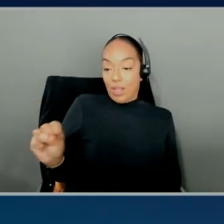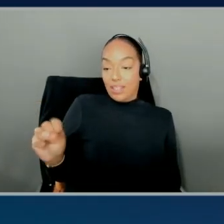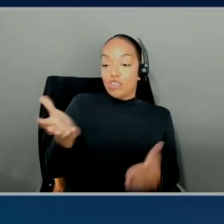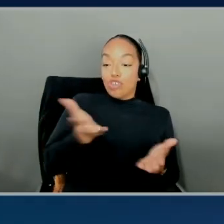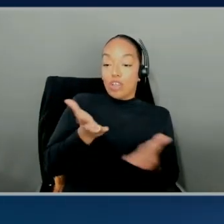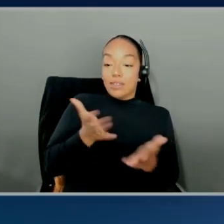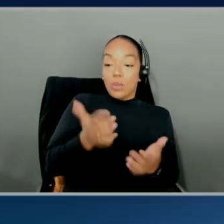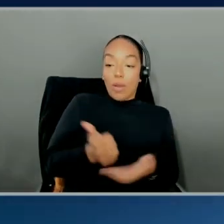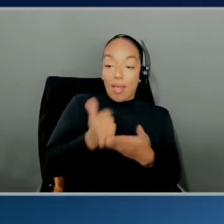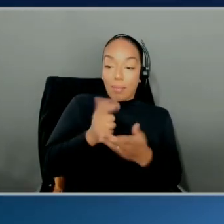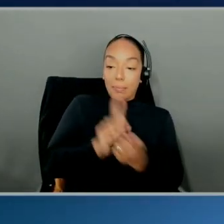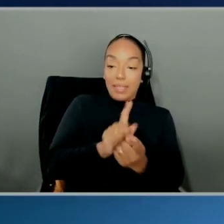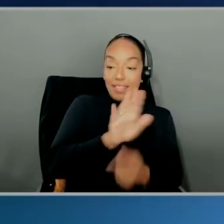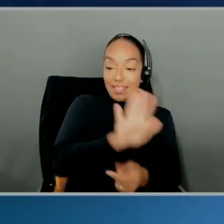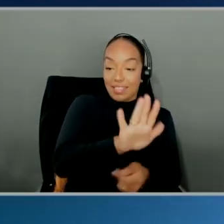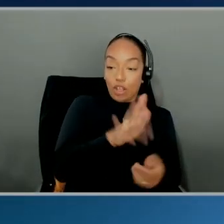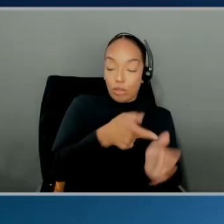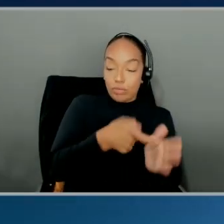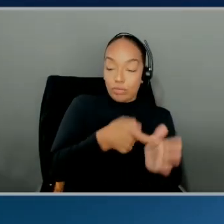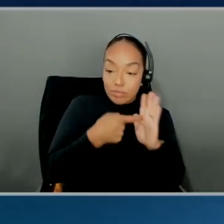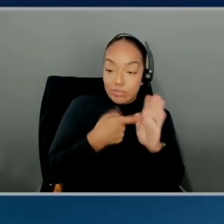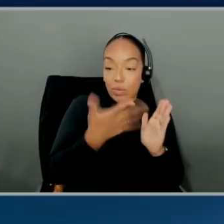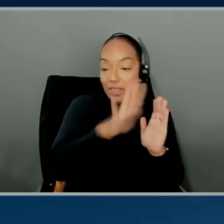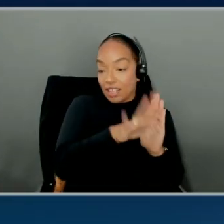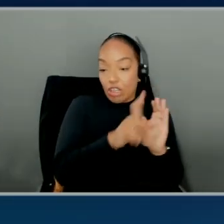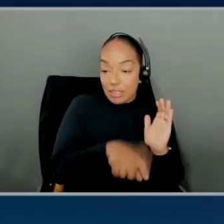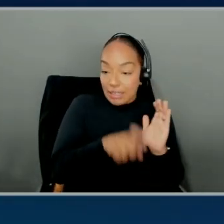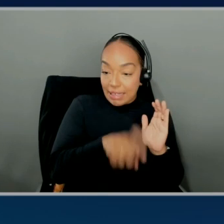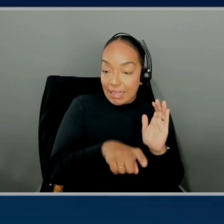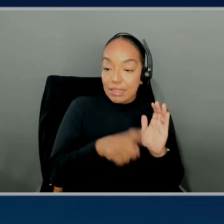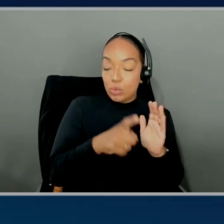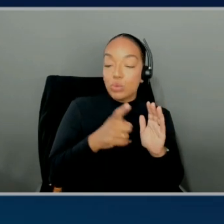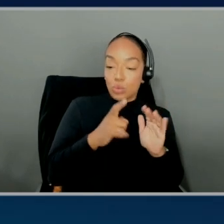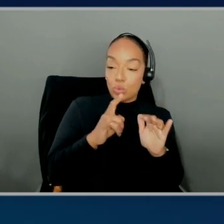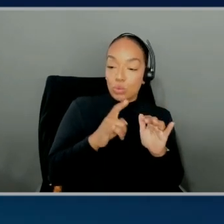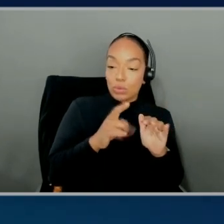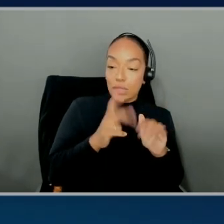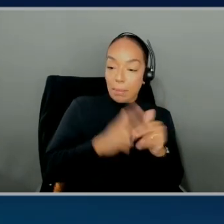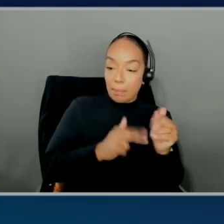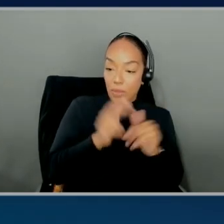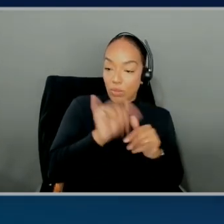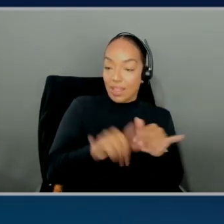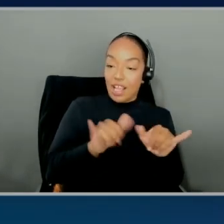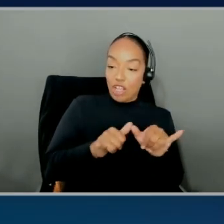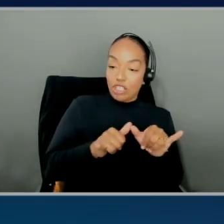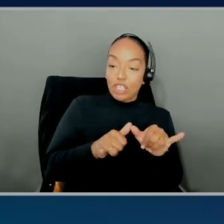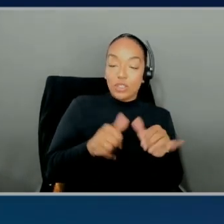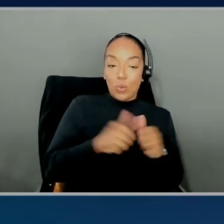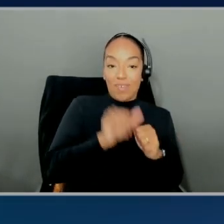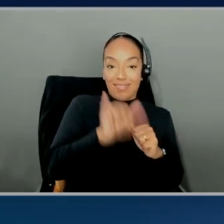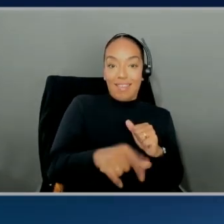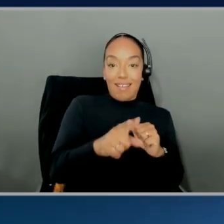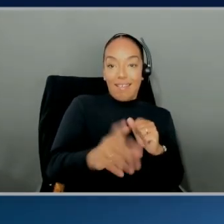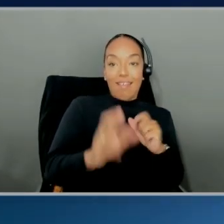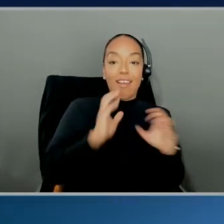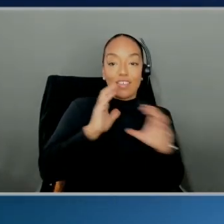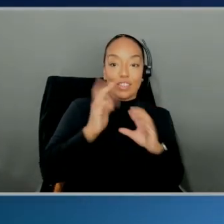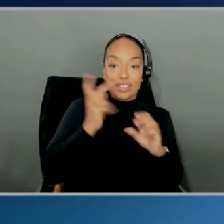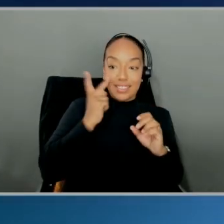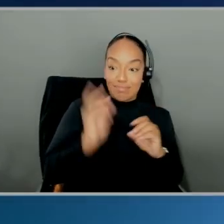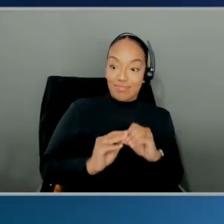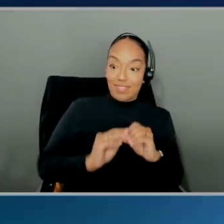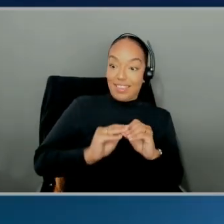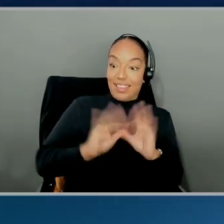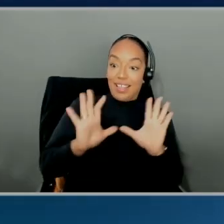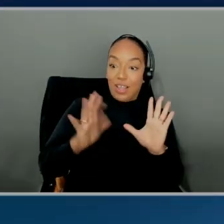requirements and needs, is to build out this architecture in this conversational way. I see it's very clear. We know exactly which services